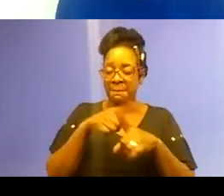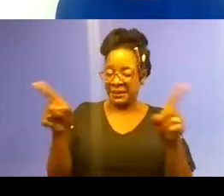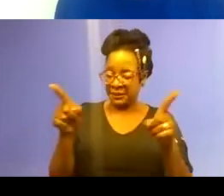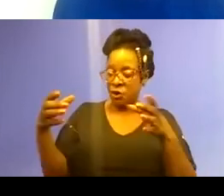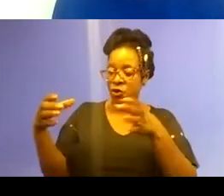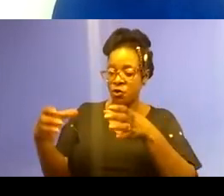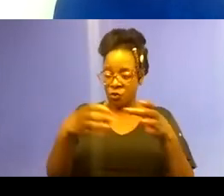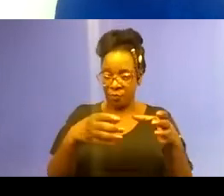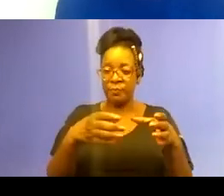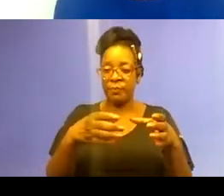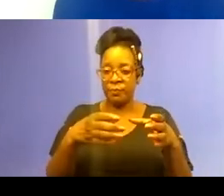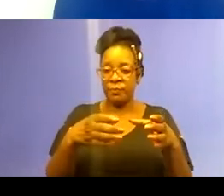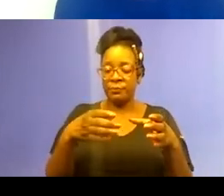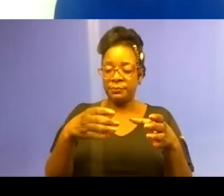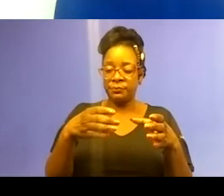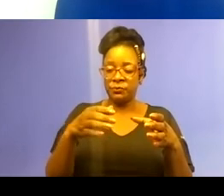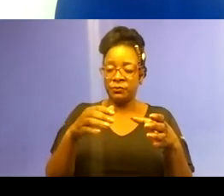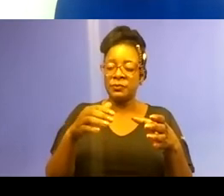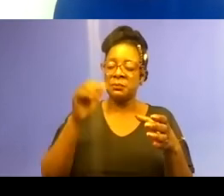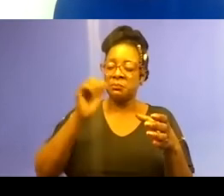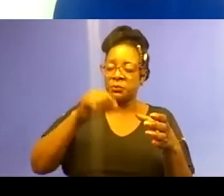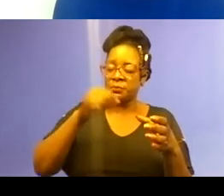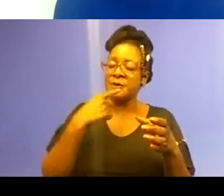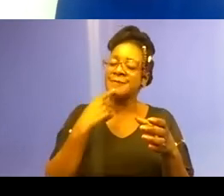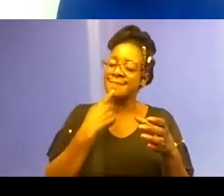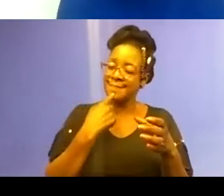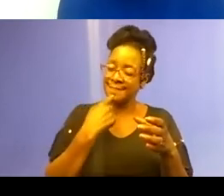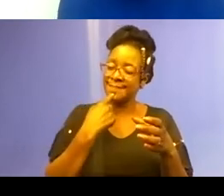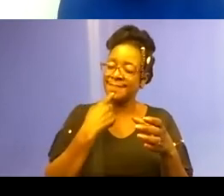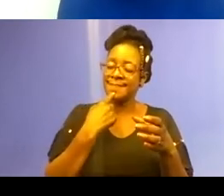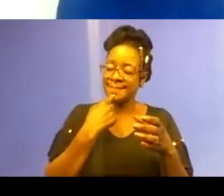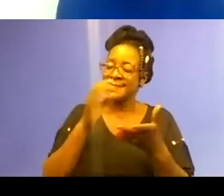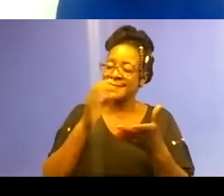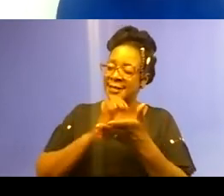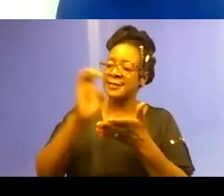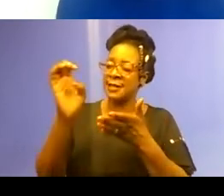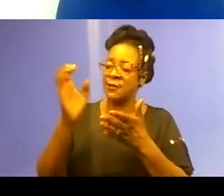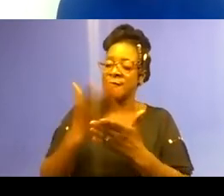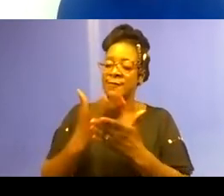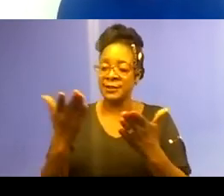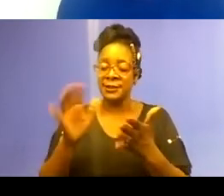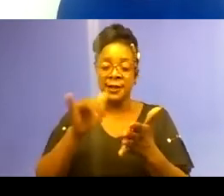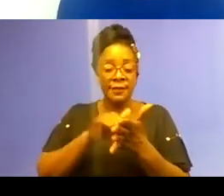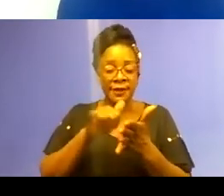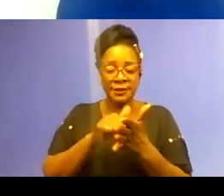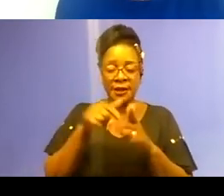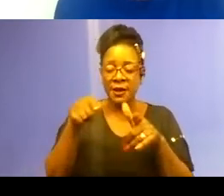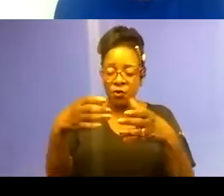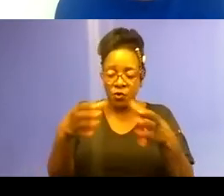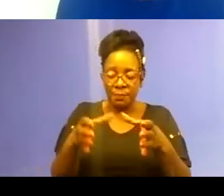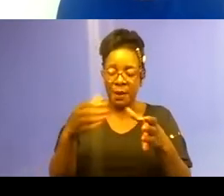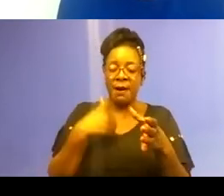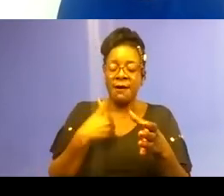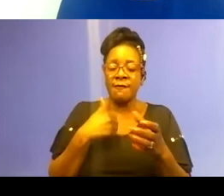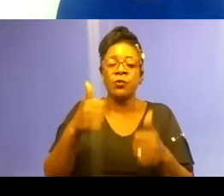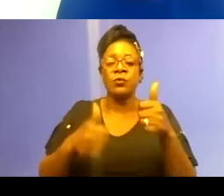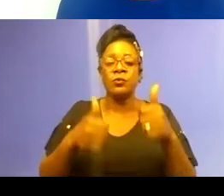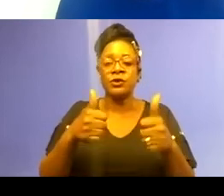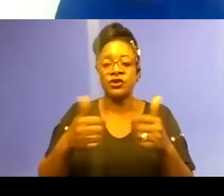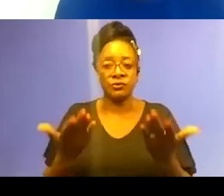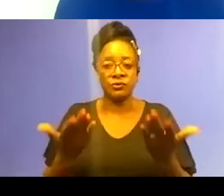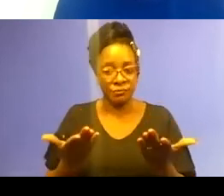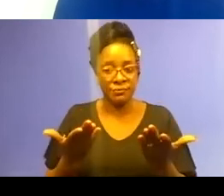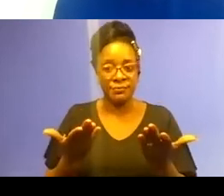ourselves, what are the external factors that these groups have in common? When it comes to infant